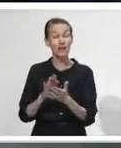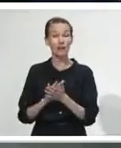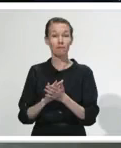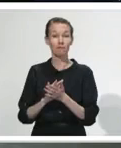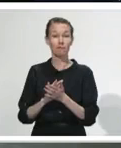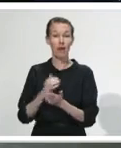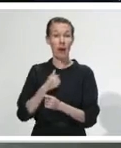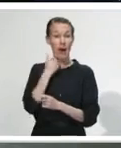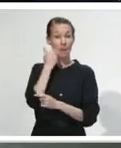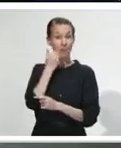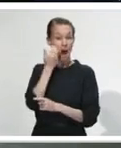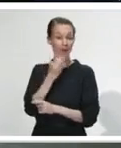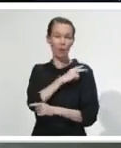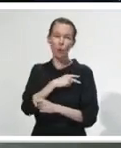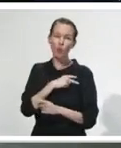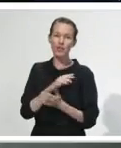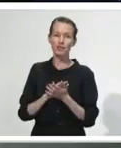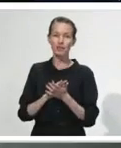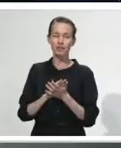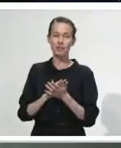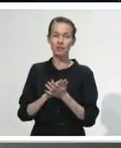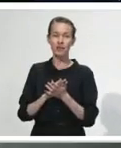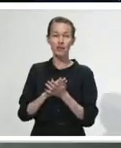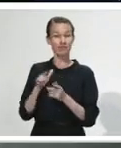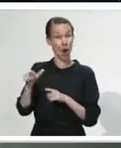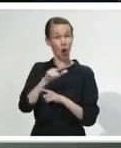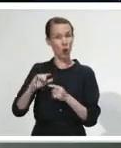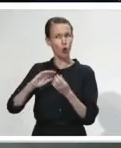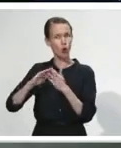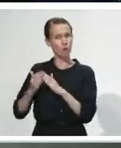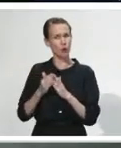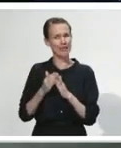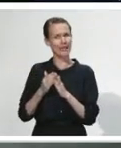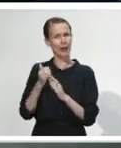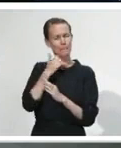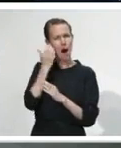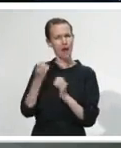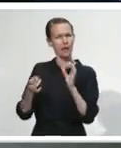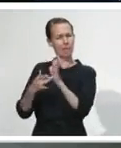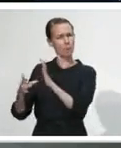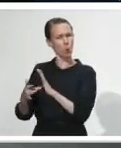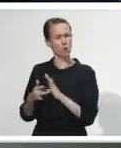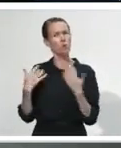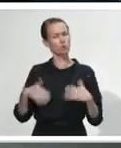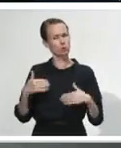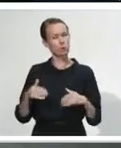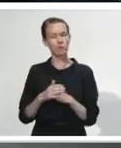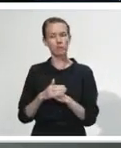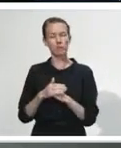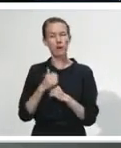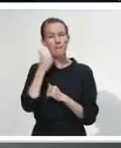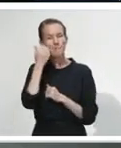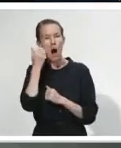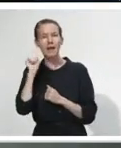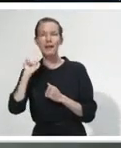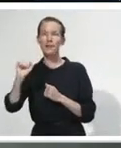who have been involved, and at a local community level particularly. I do think that the innovation we're seeing from Māori in response